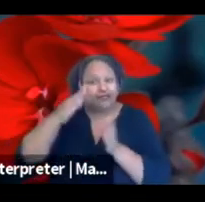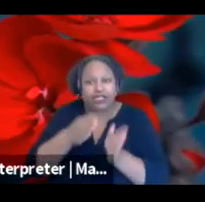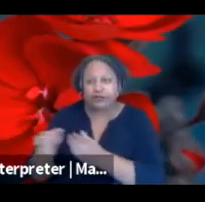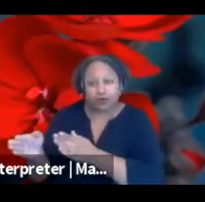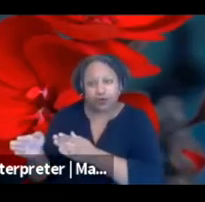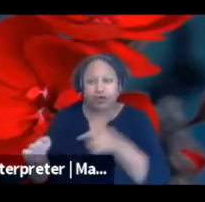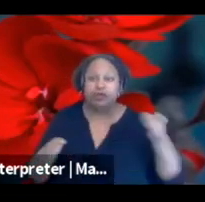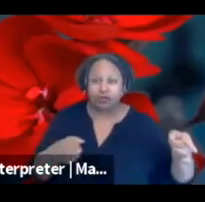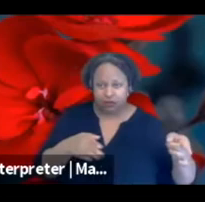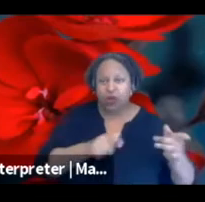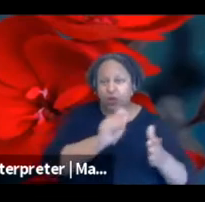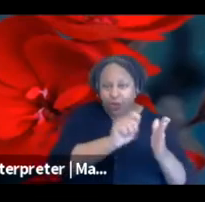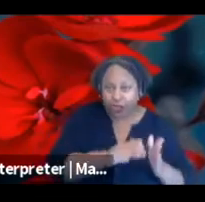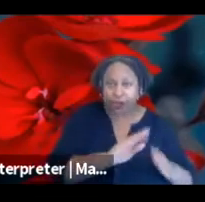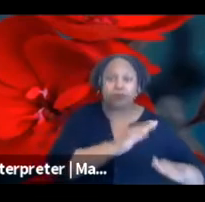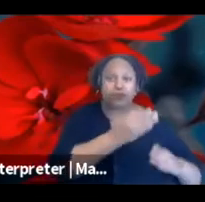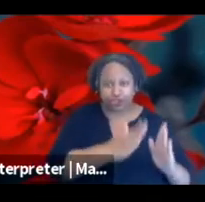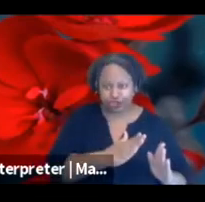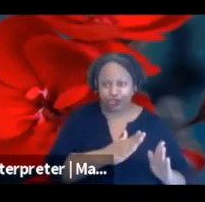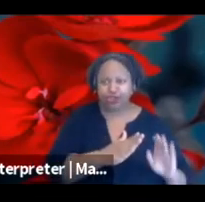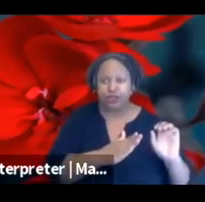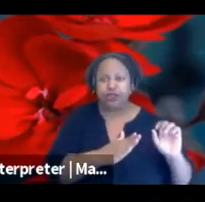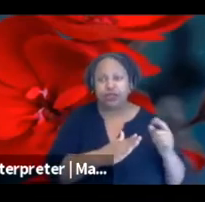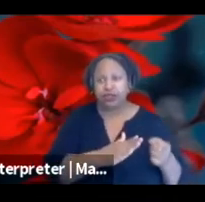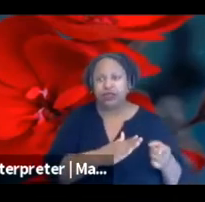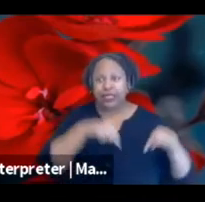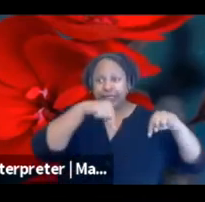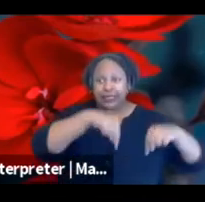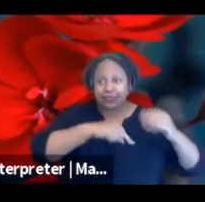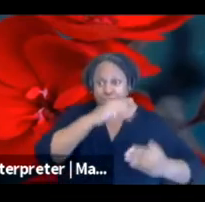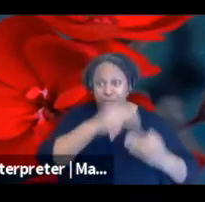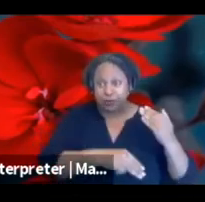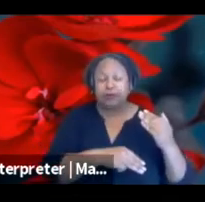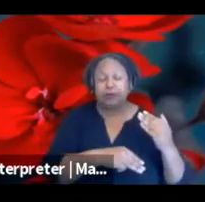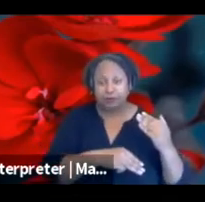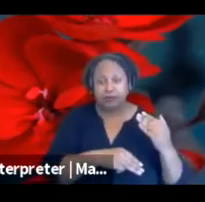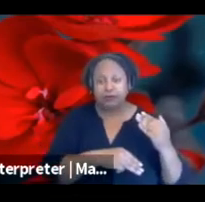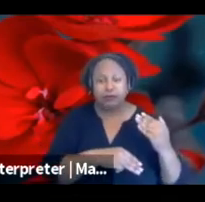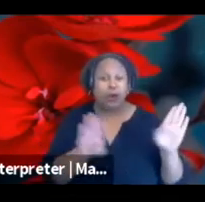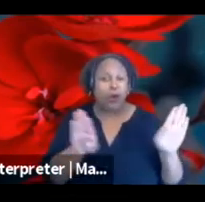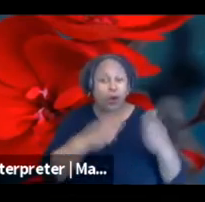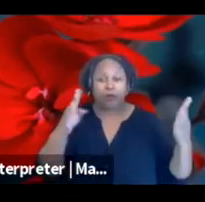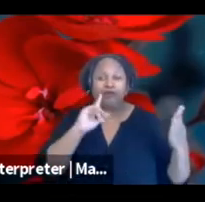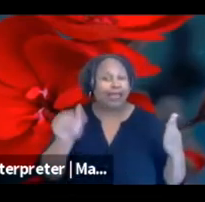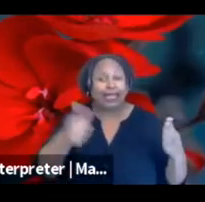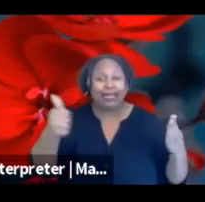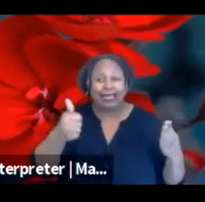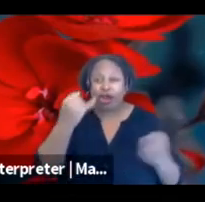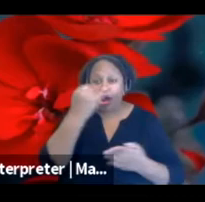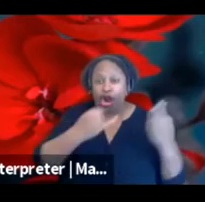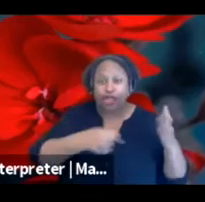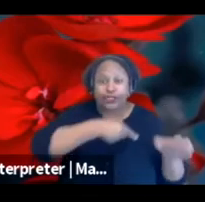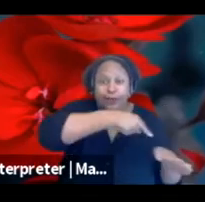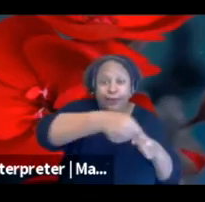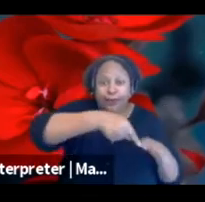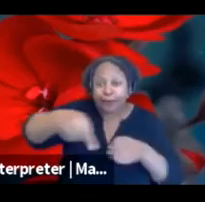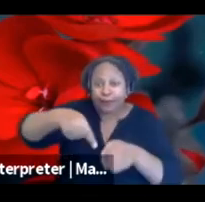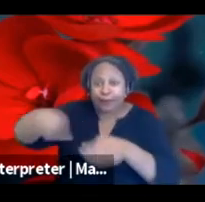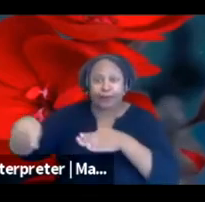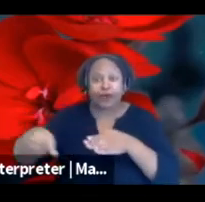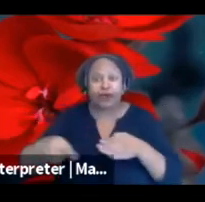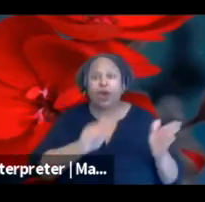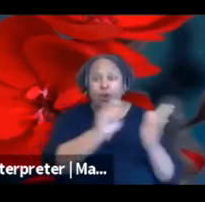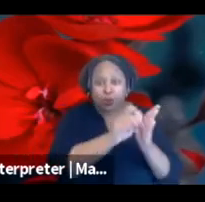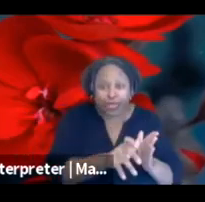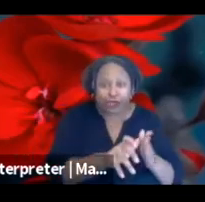So writers and musicians, because this program is open to any arts discipline, you can apply as a writer